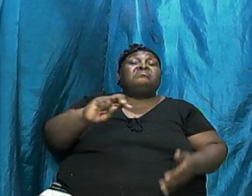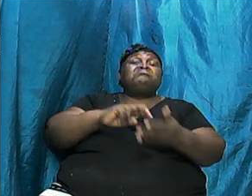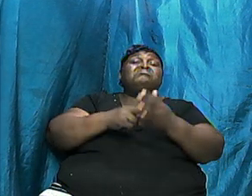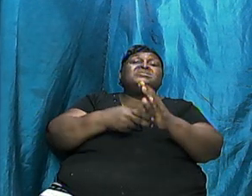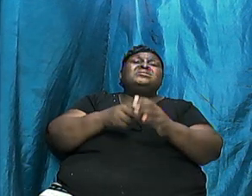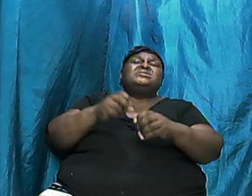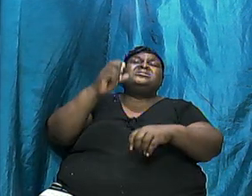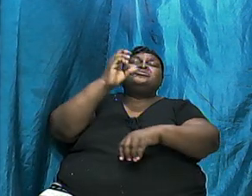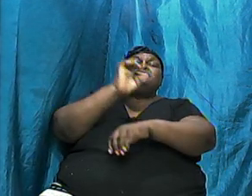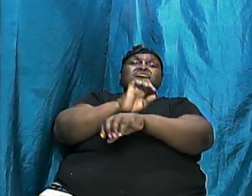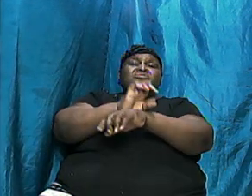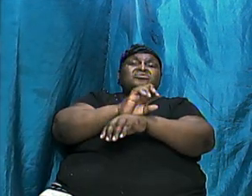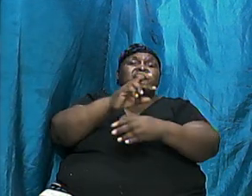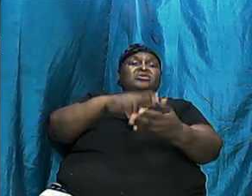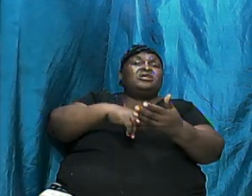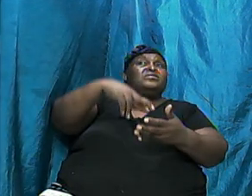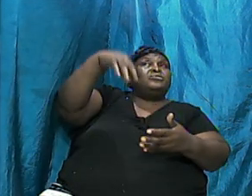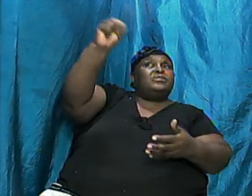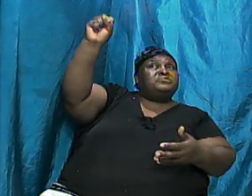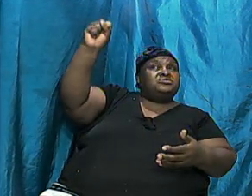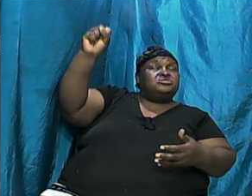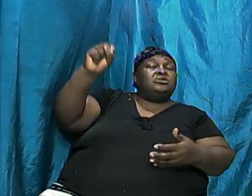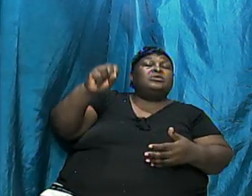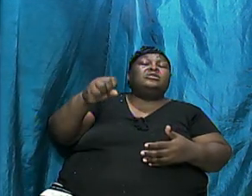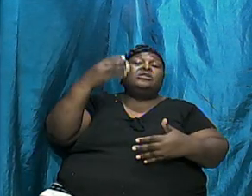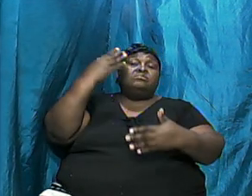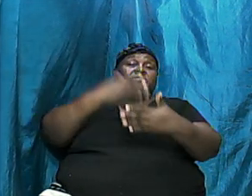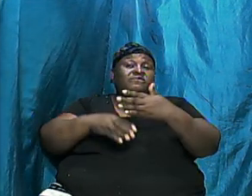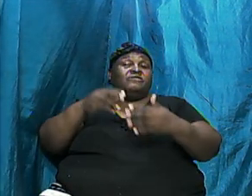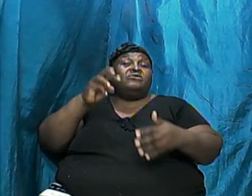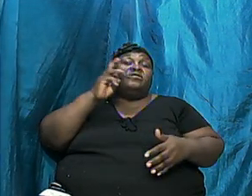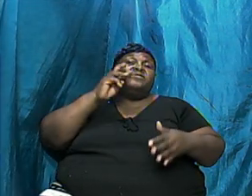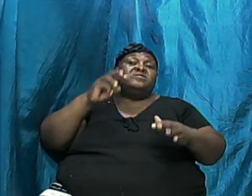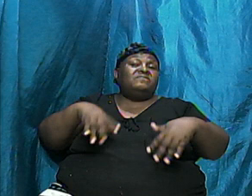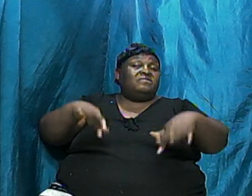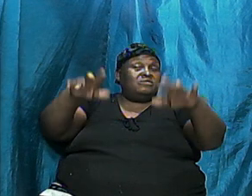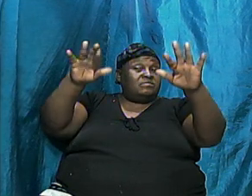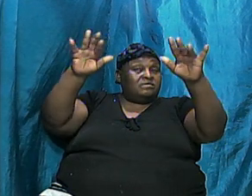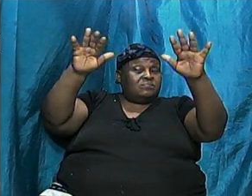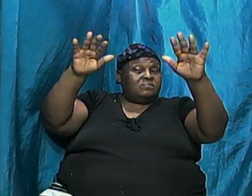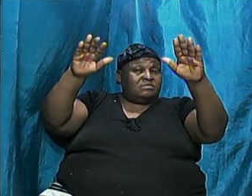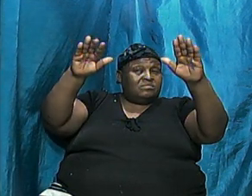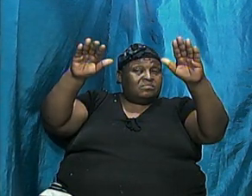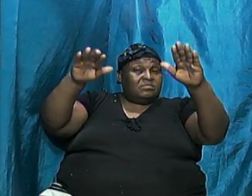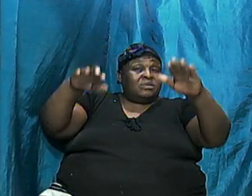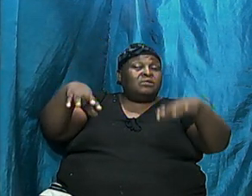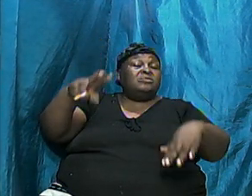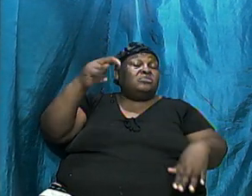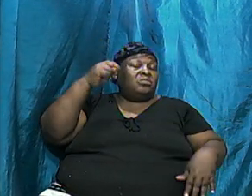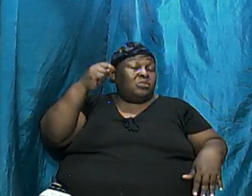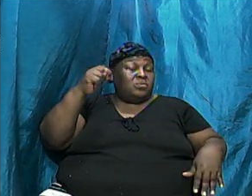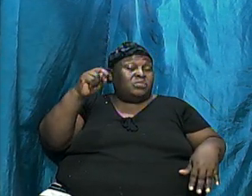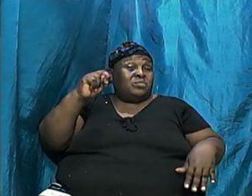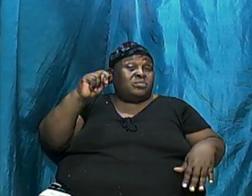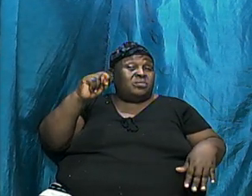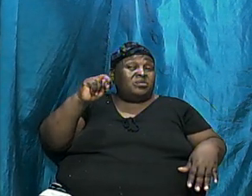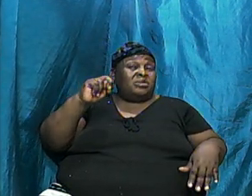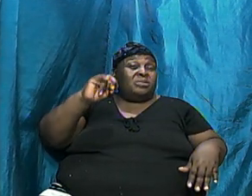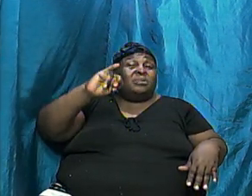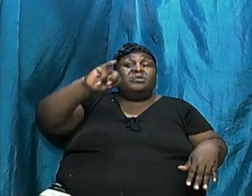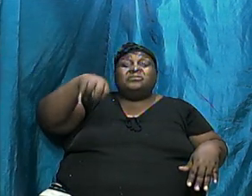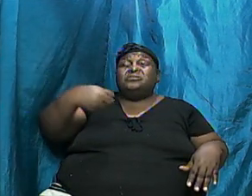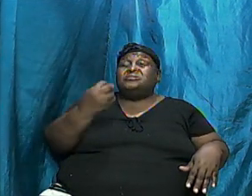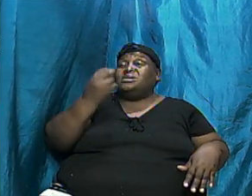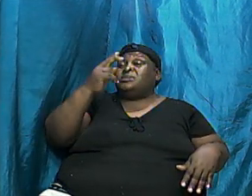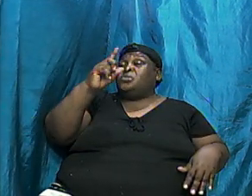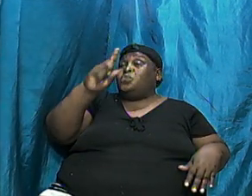and the rapture. Take note before the flood. Noah, however, just like the one